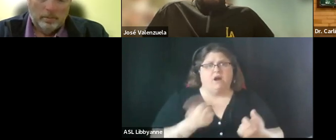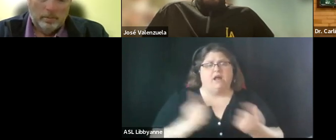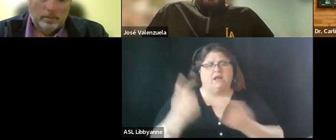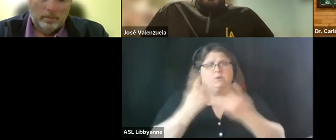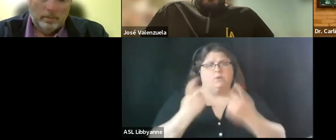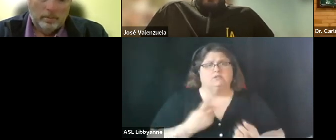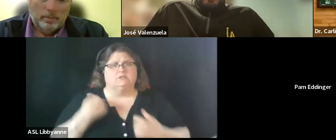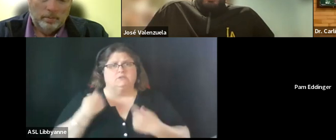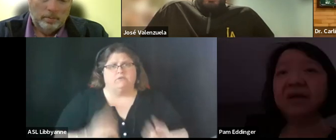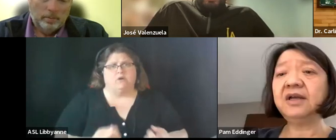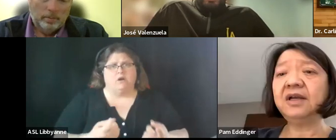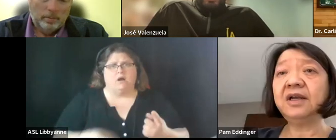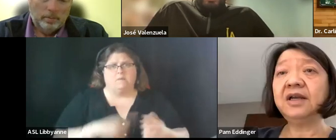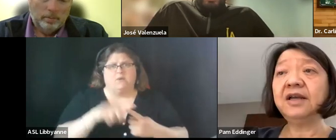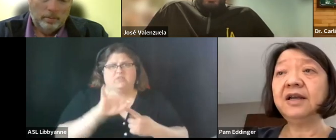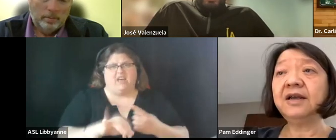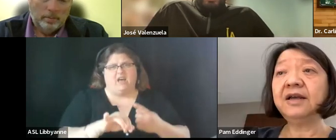that about the housekeeping portions